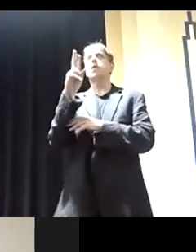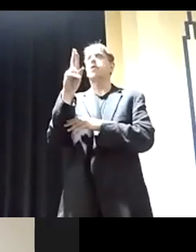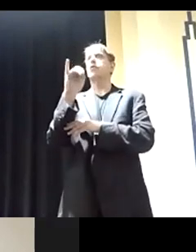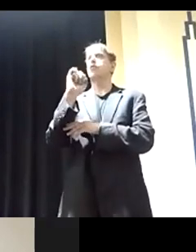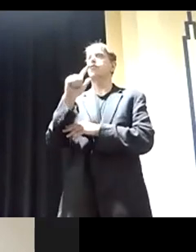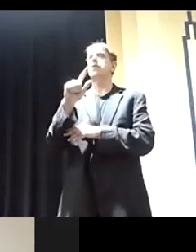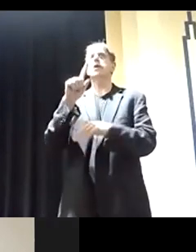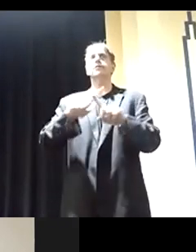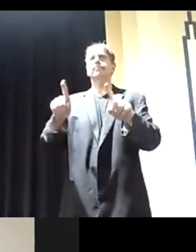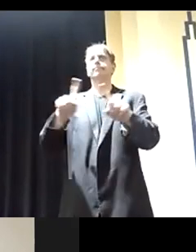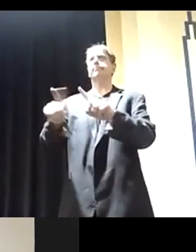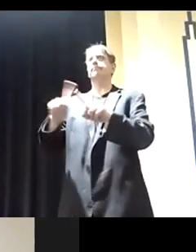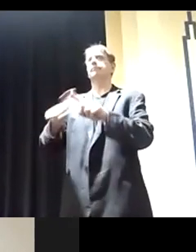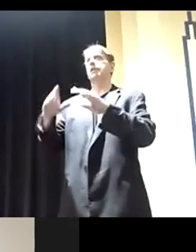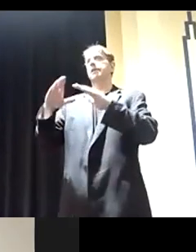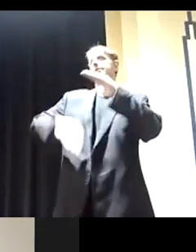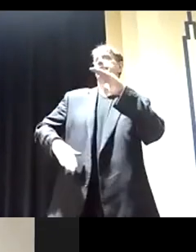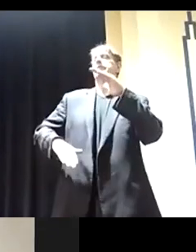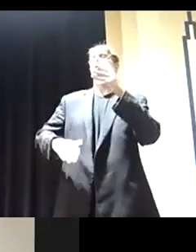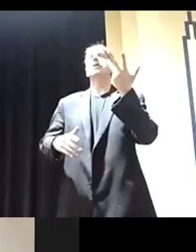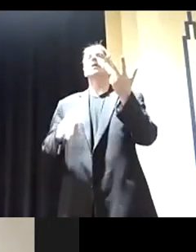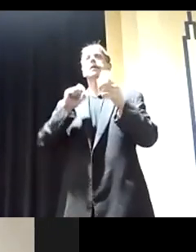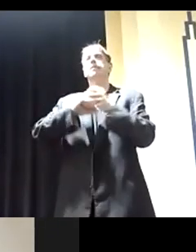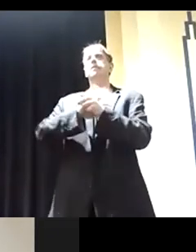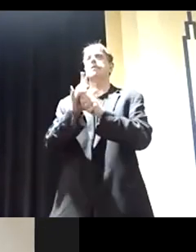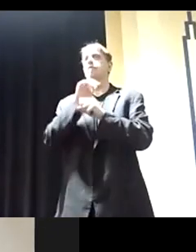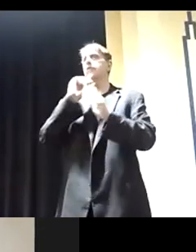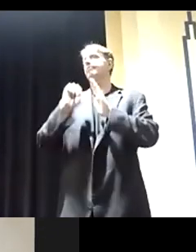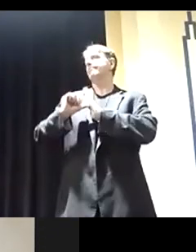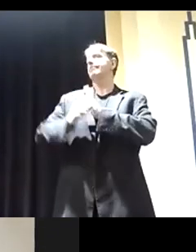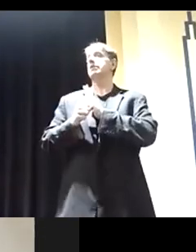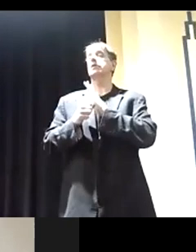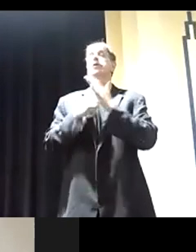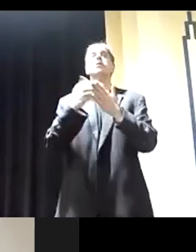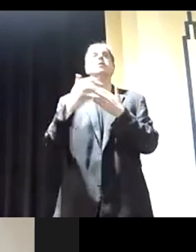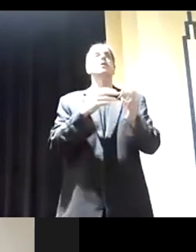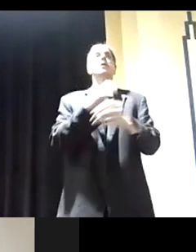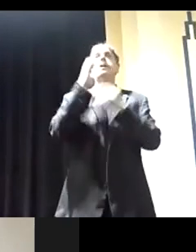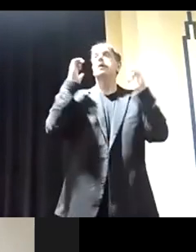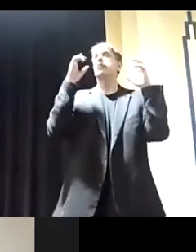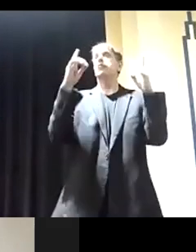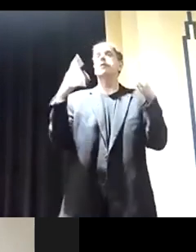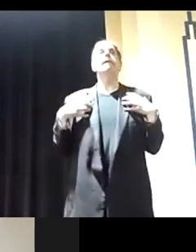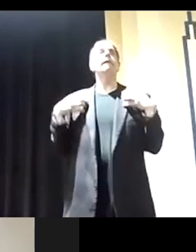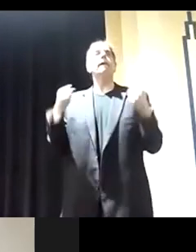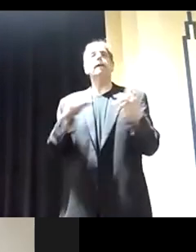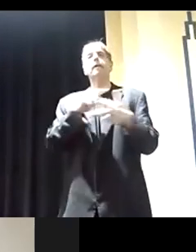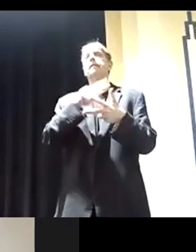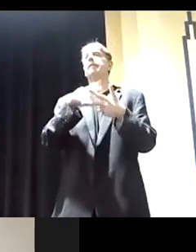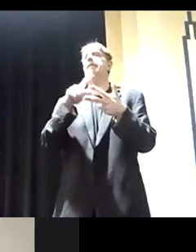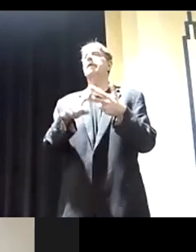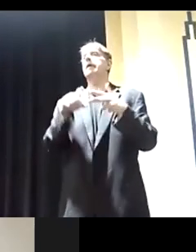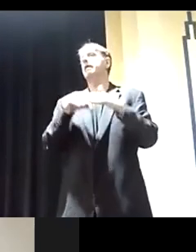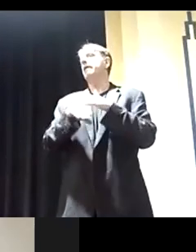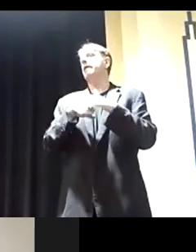that the COVID pandemic highlighted and exacerbated here, whether it's education, whether it's health outcomes, whether it's access to